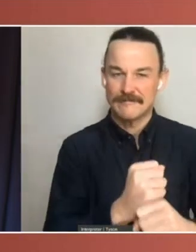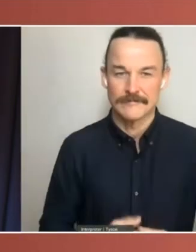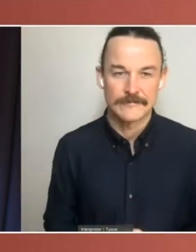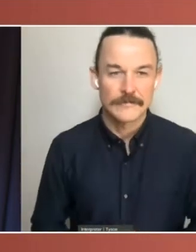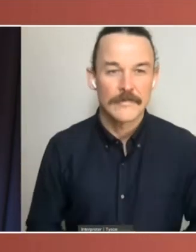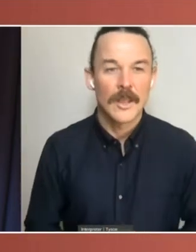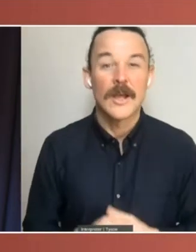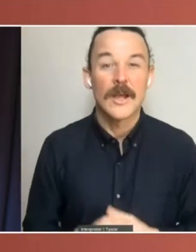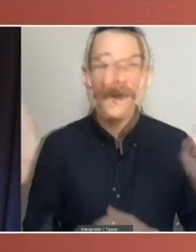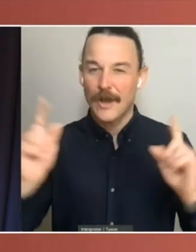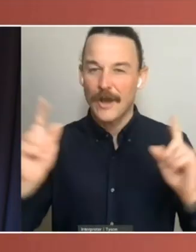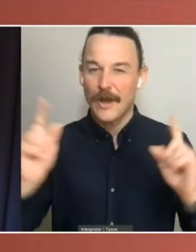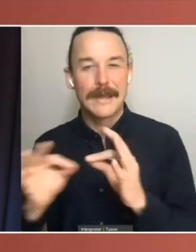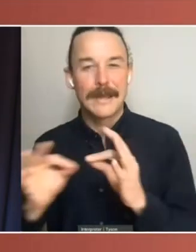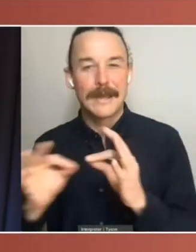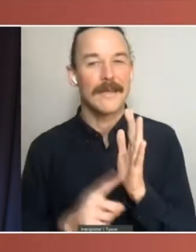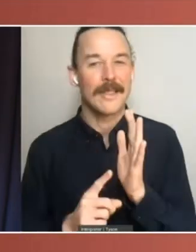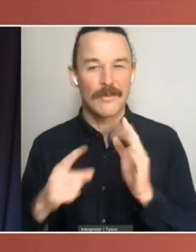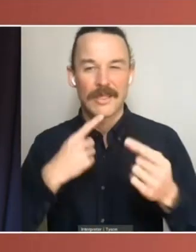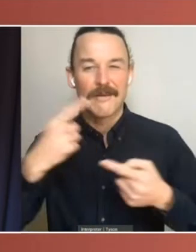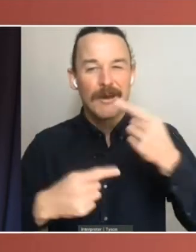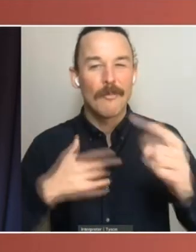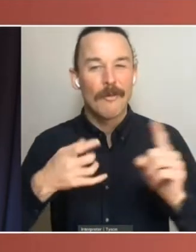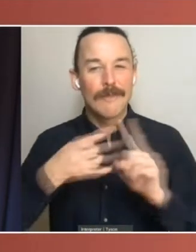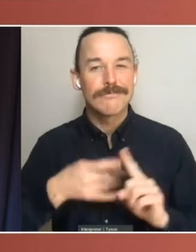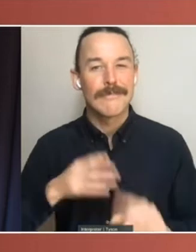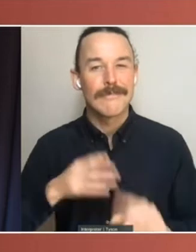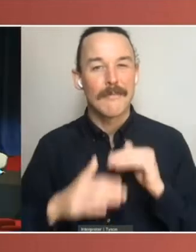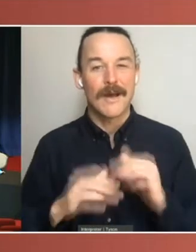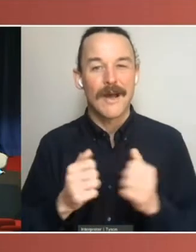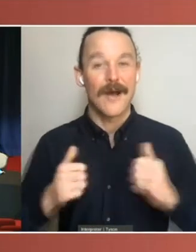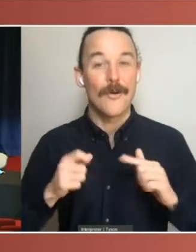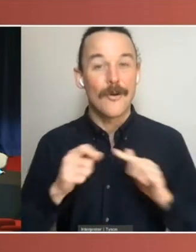take you through some of the detail of that polling that we've just discussed.